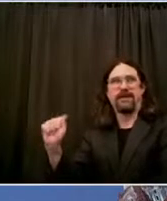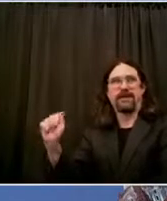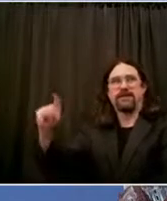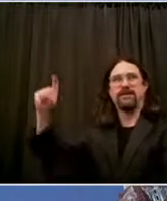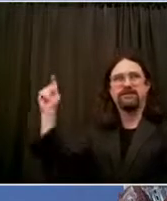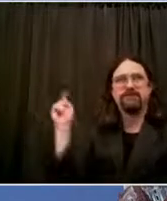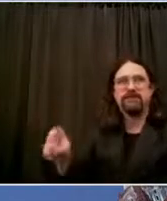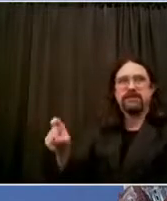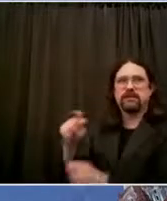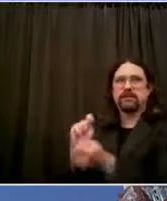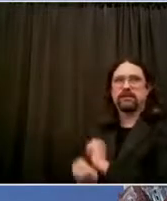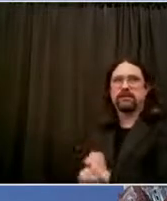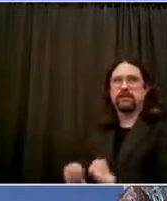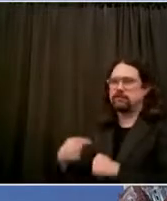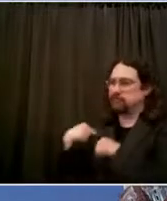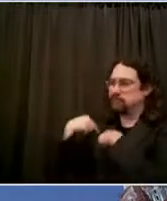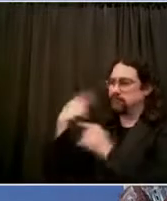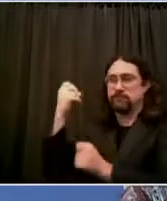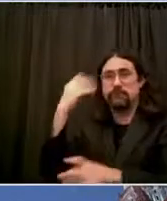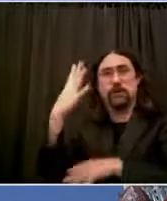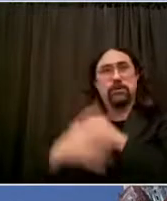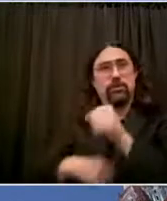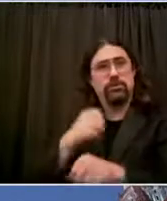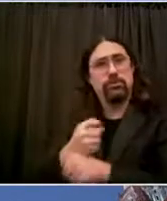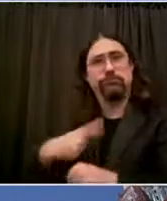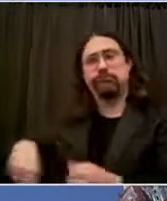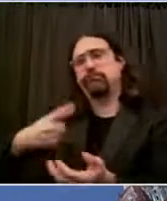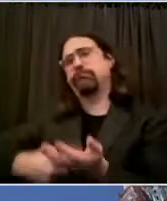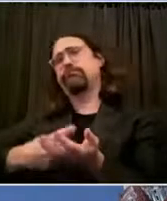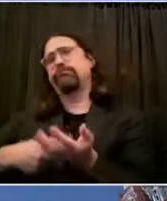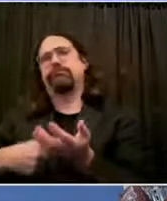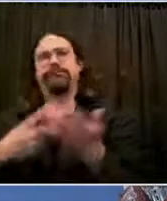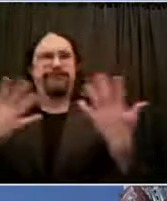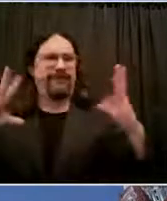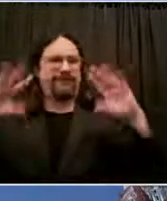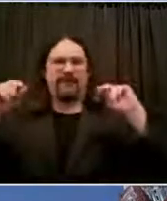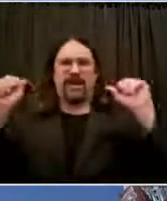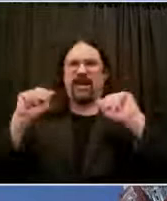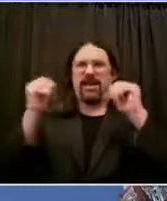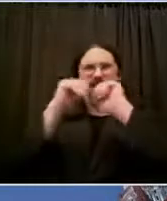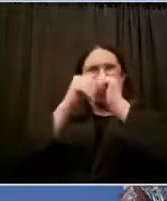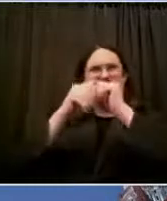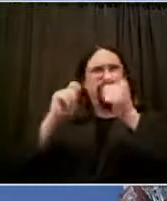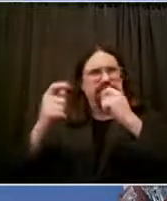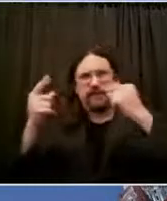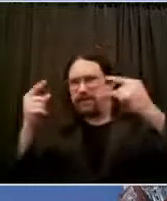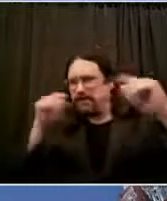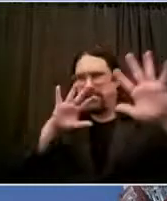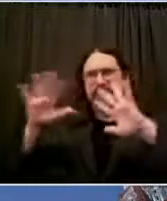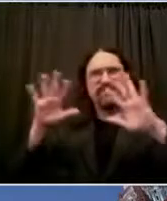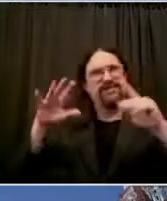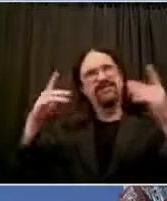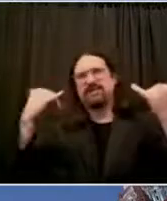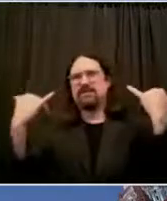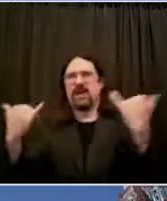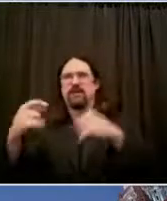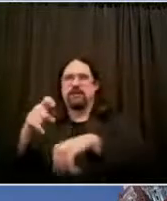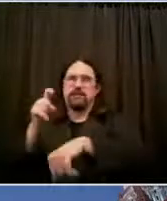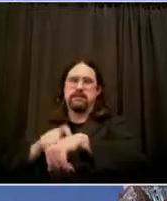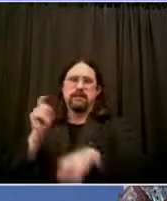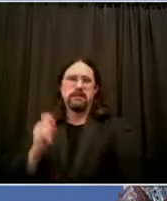Albany, I have been calling for this law to be either changed or repealed, replaced, whatever way you look at it,